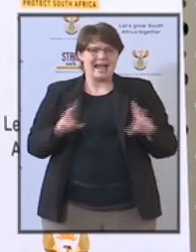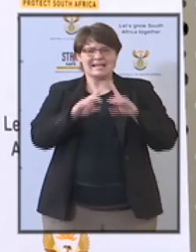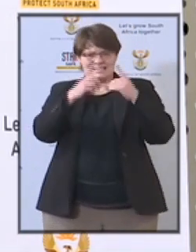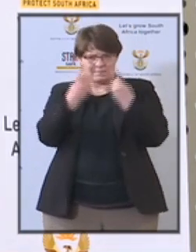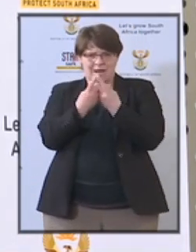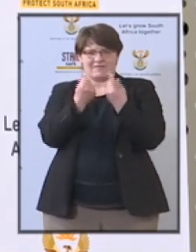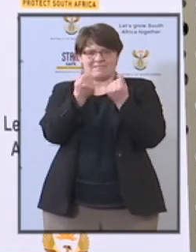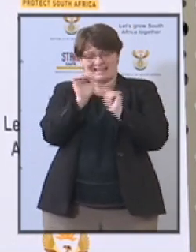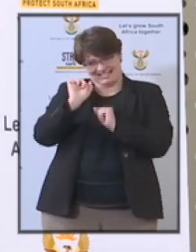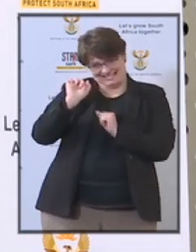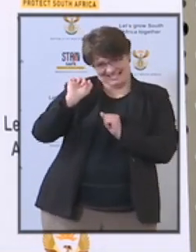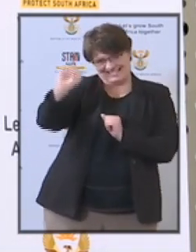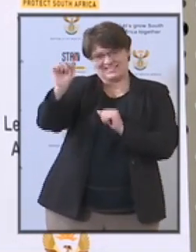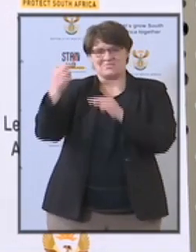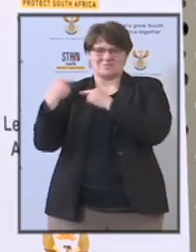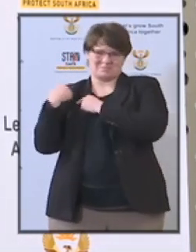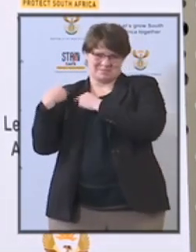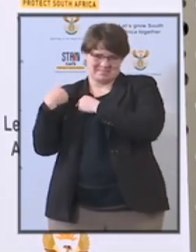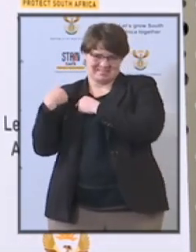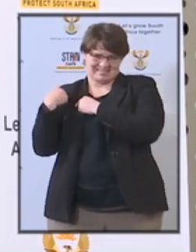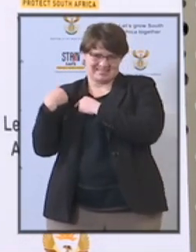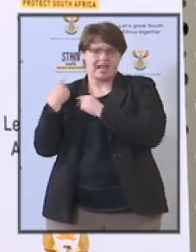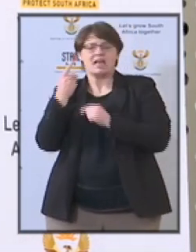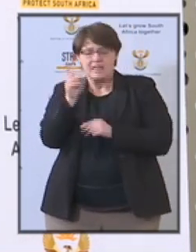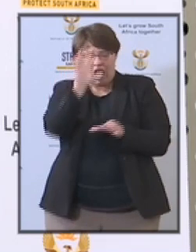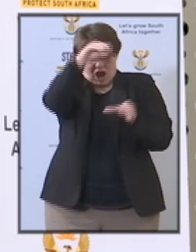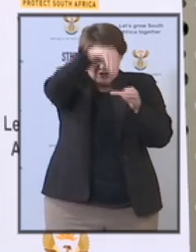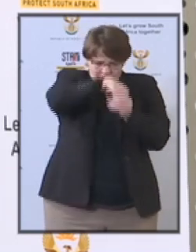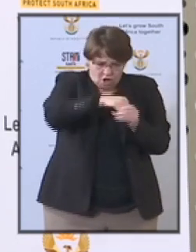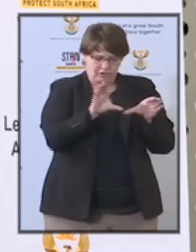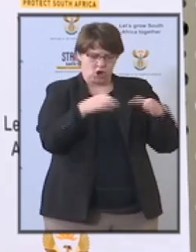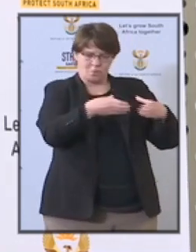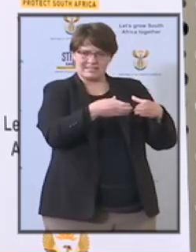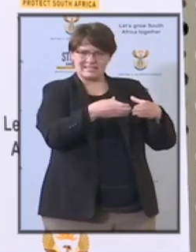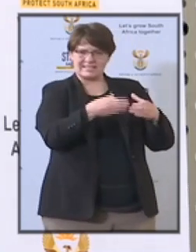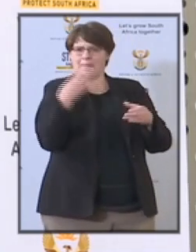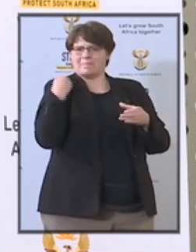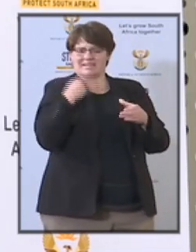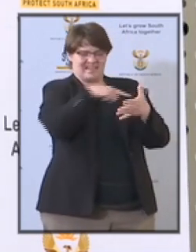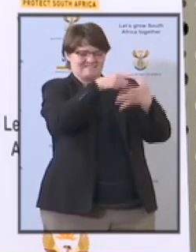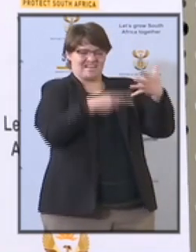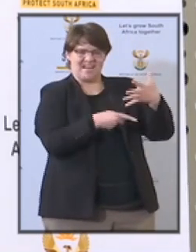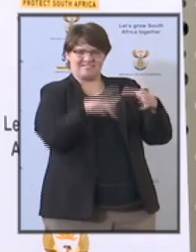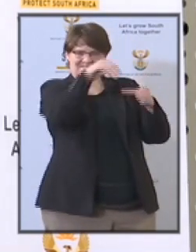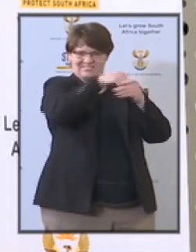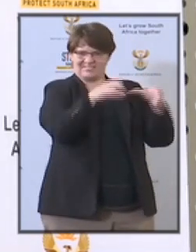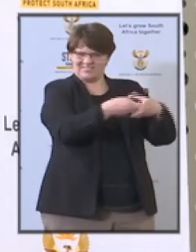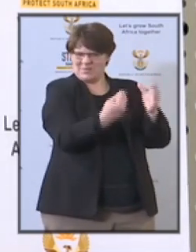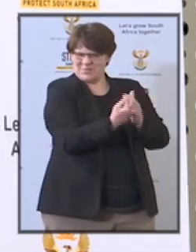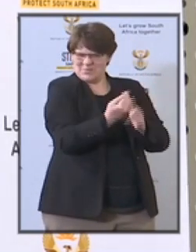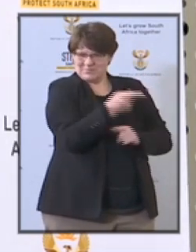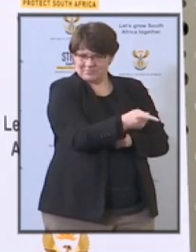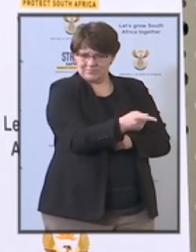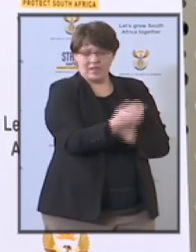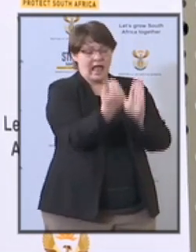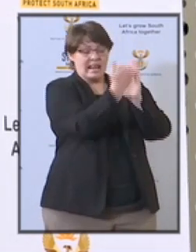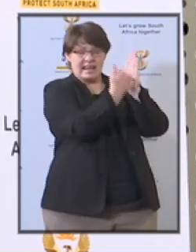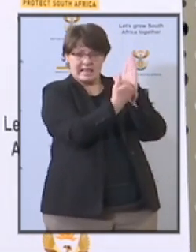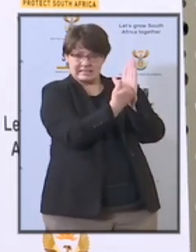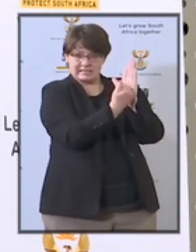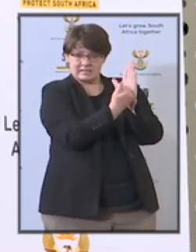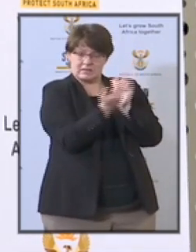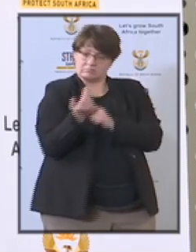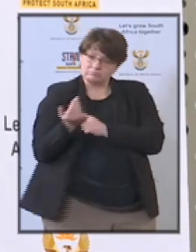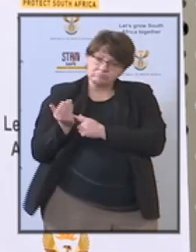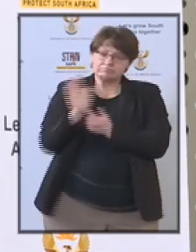finance but they are part of the inter-ministerial committee when the lists are published they are made the public